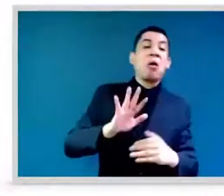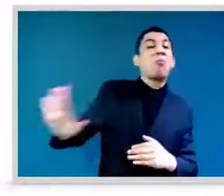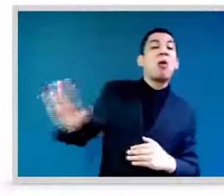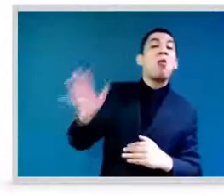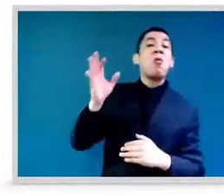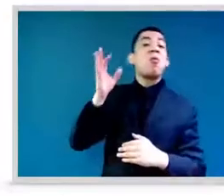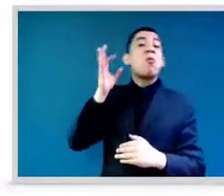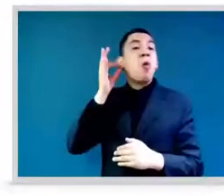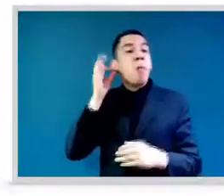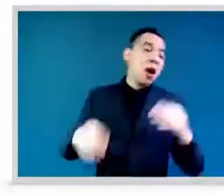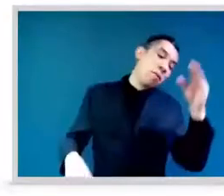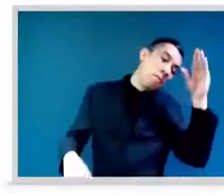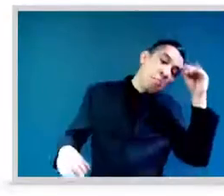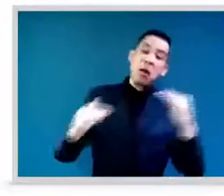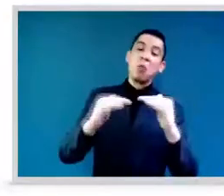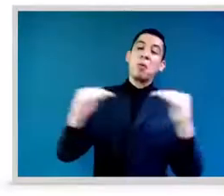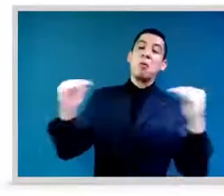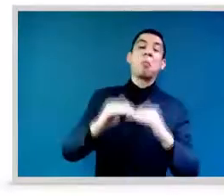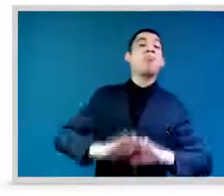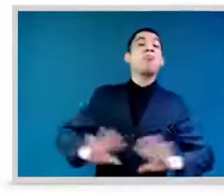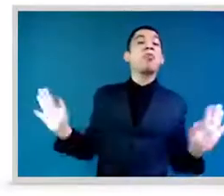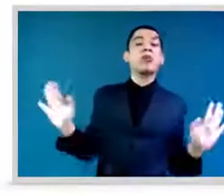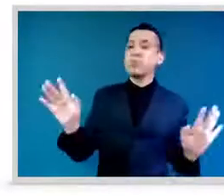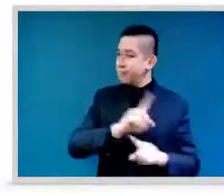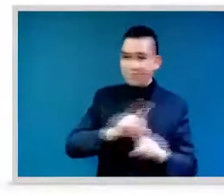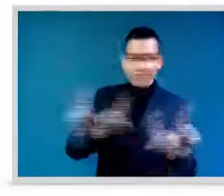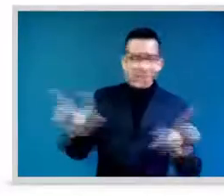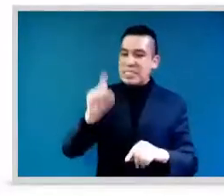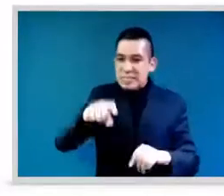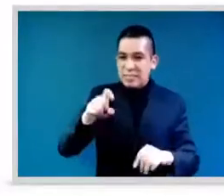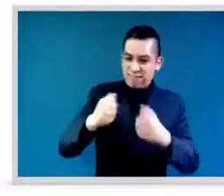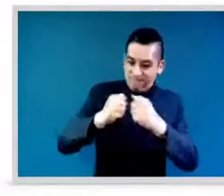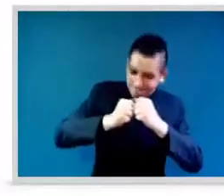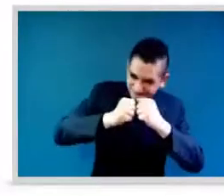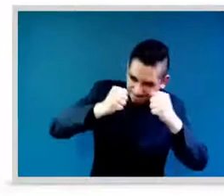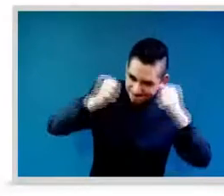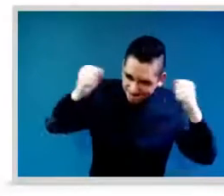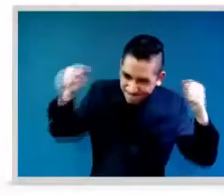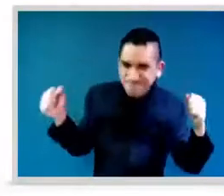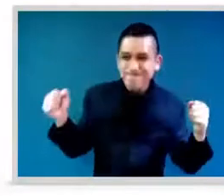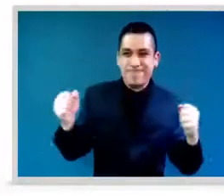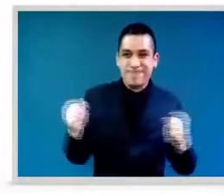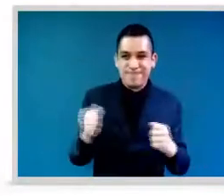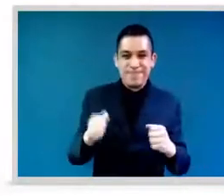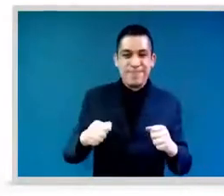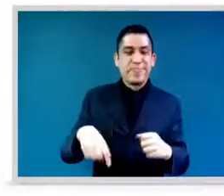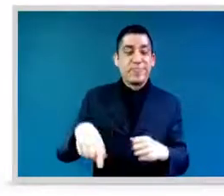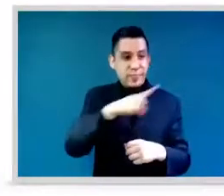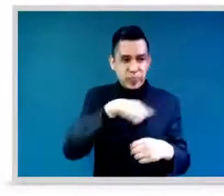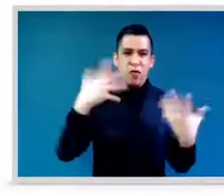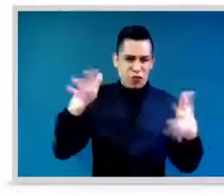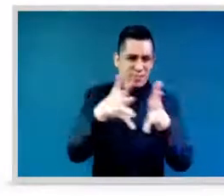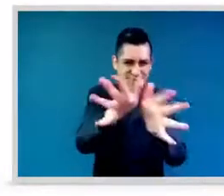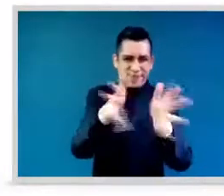And it's true that some of you said said Helen, said Beatriz, Inés, we have to go much more